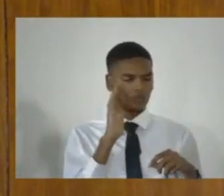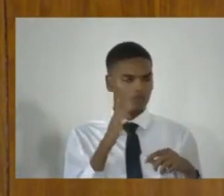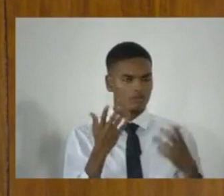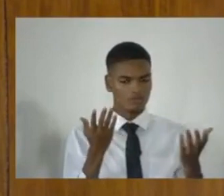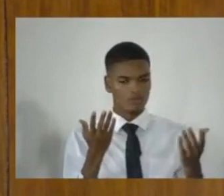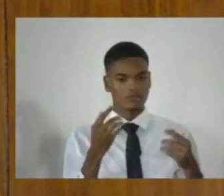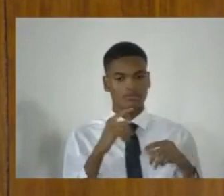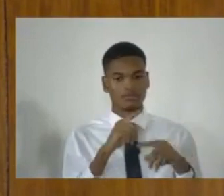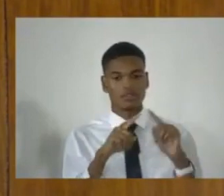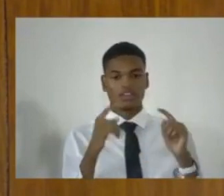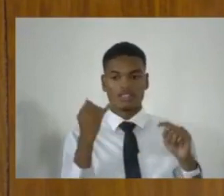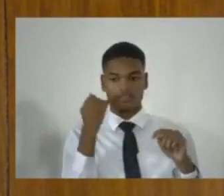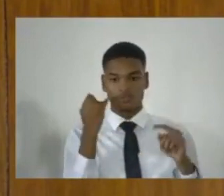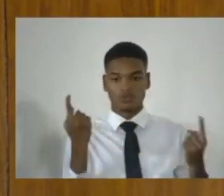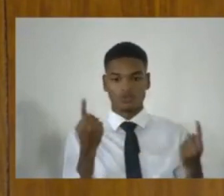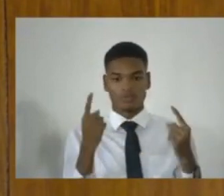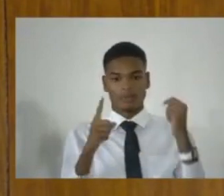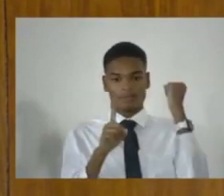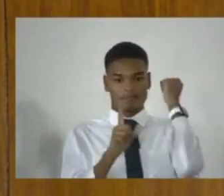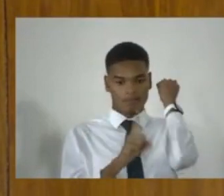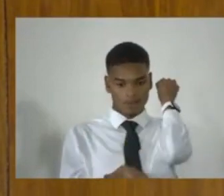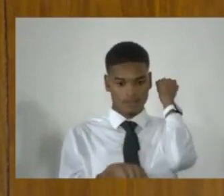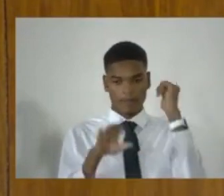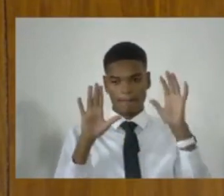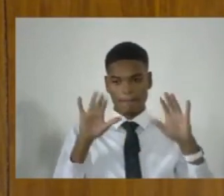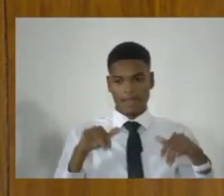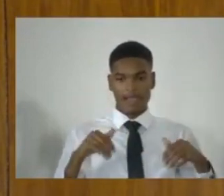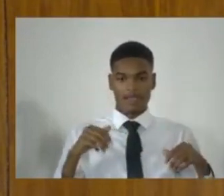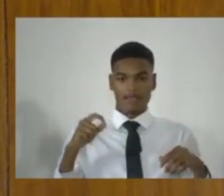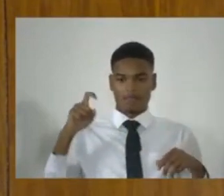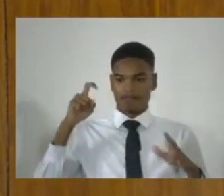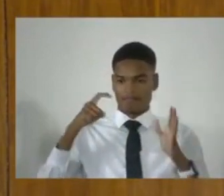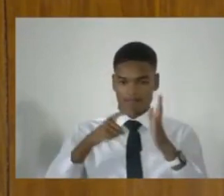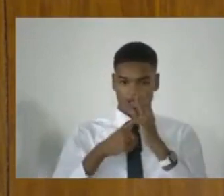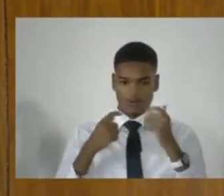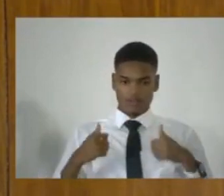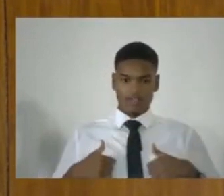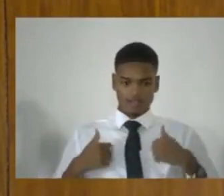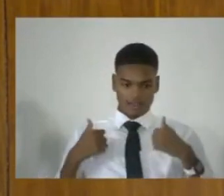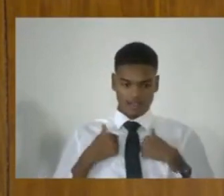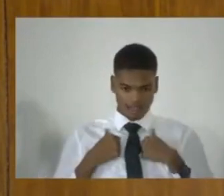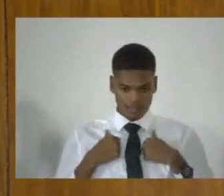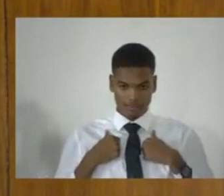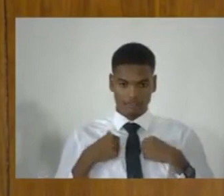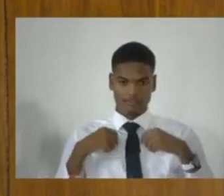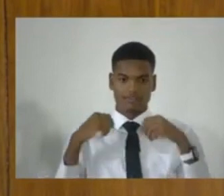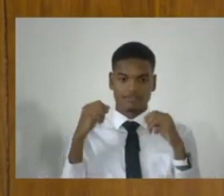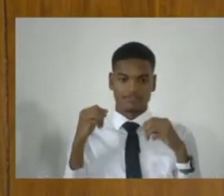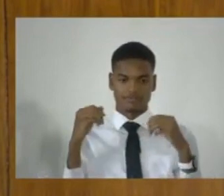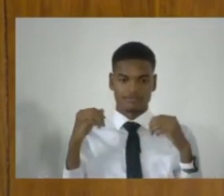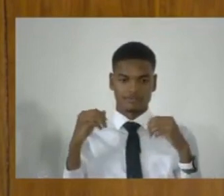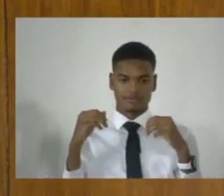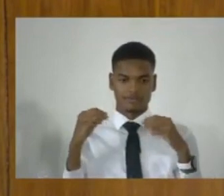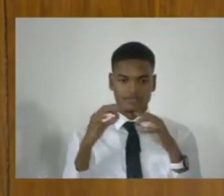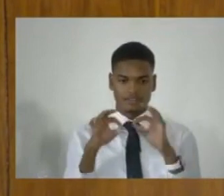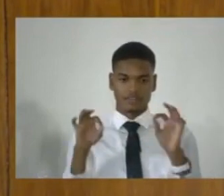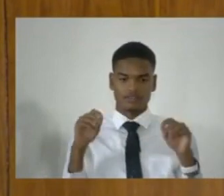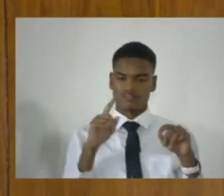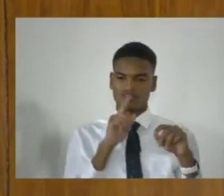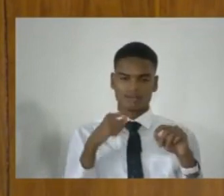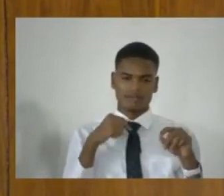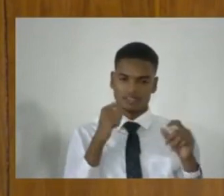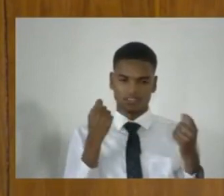If something is punishable in Jamaica by a mandatory life sentence, I can't understand the justification for it not being an extradition offense.